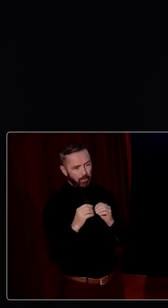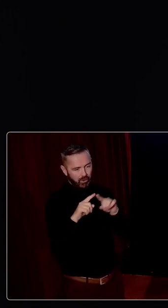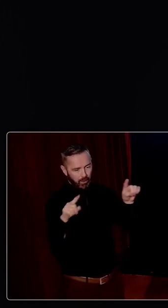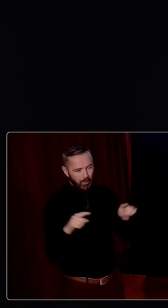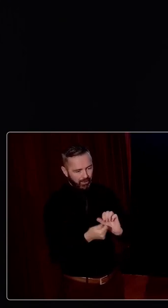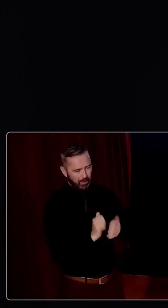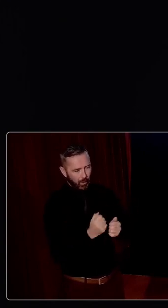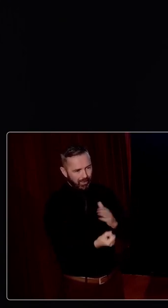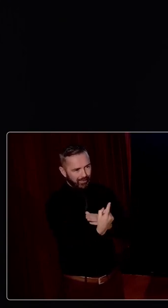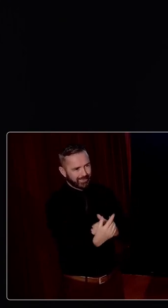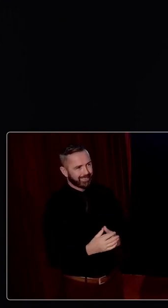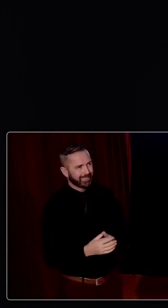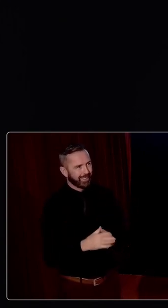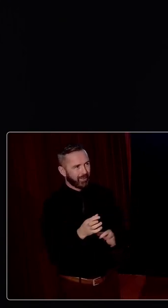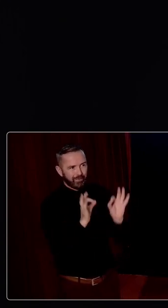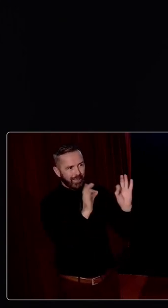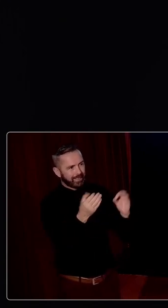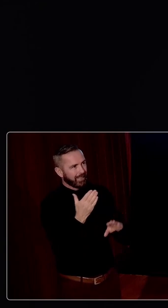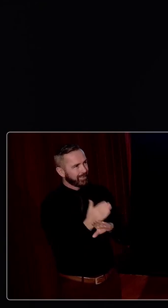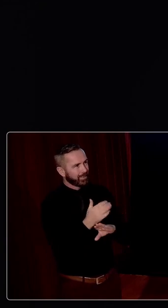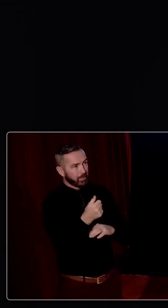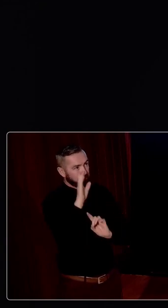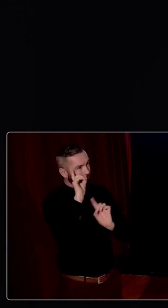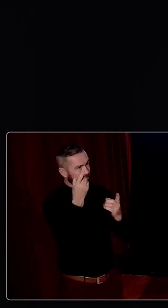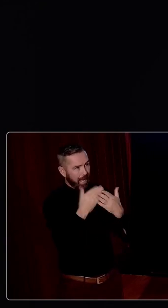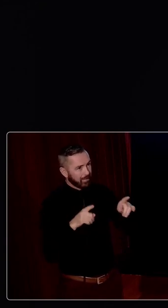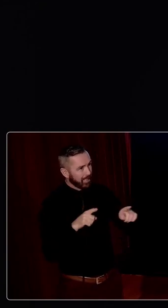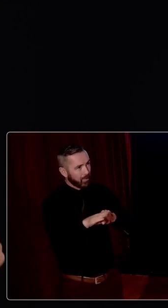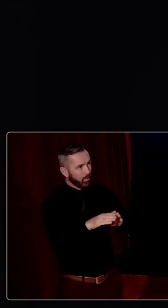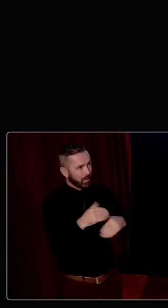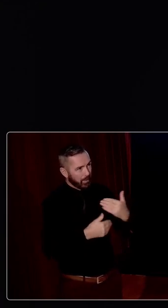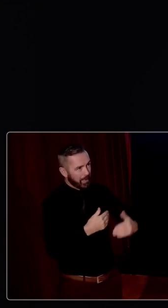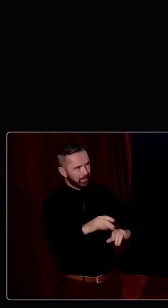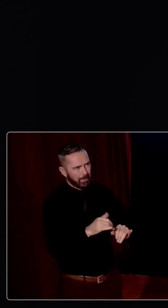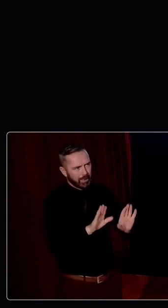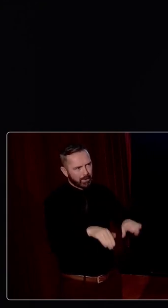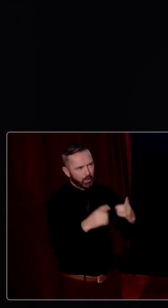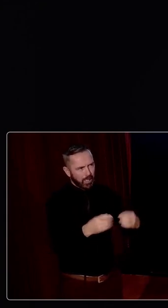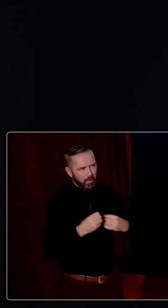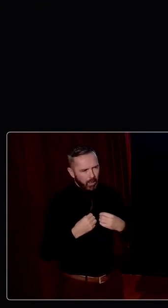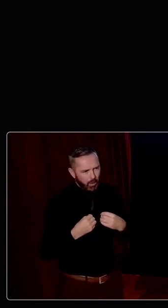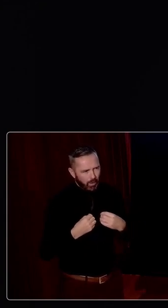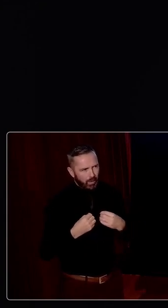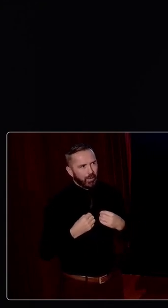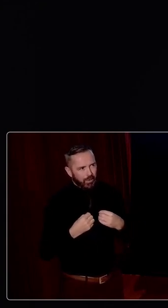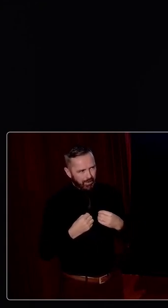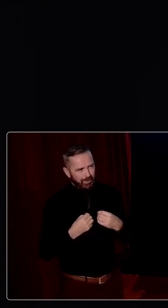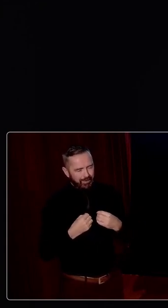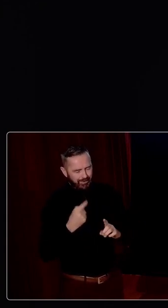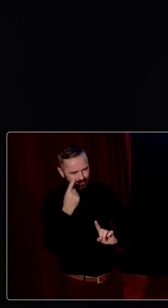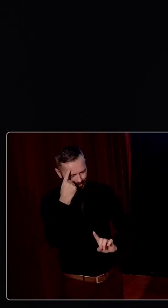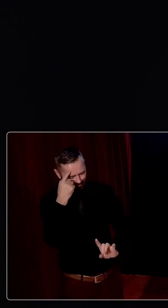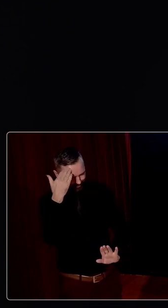at a sporting event. They were fantastic and I don't know how they kept up with the pace and I might slow down my own, thanks as